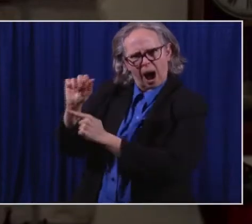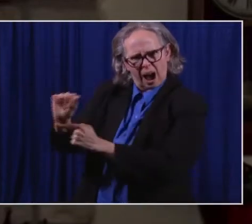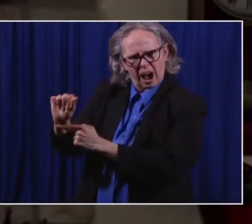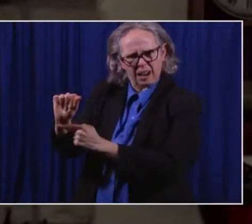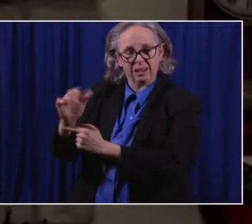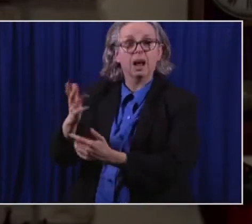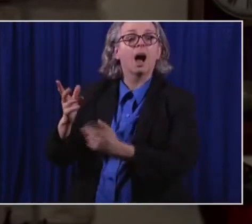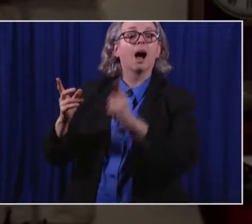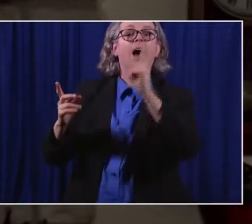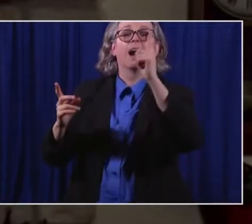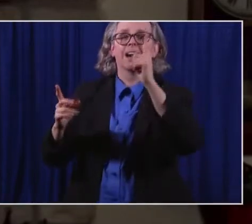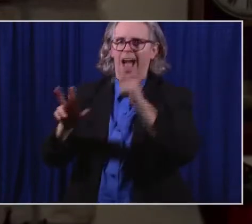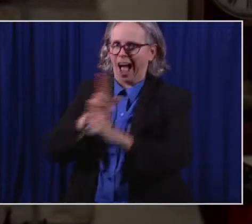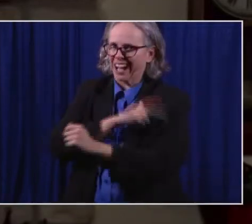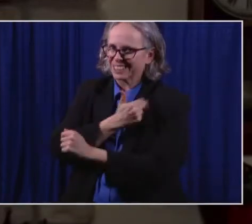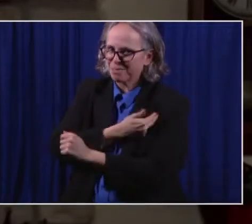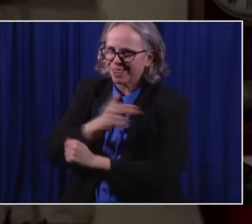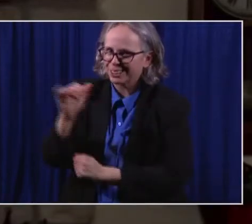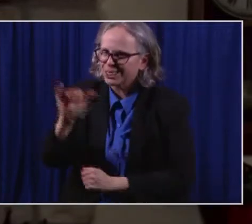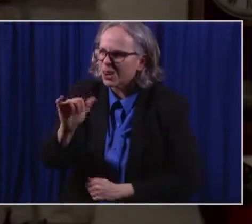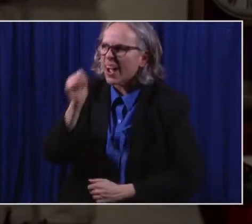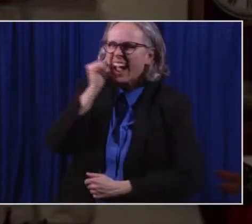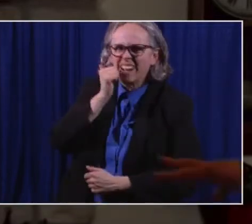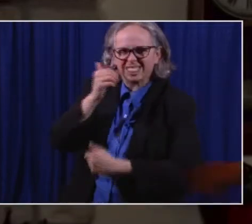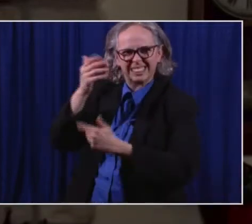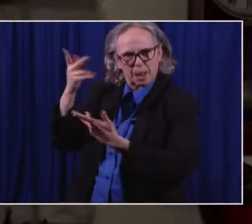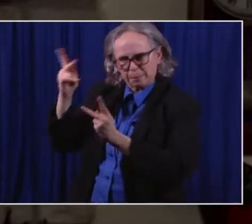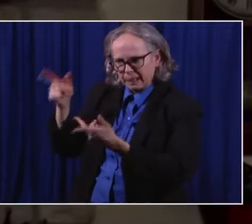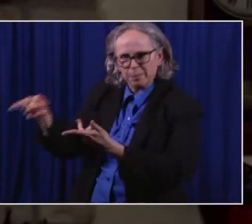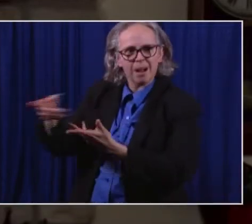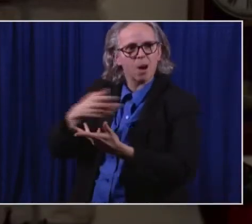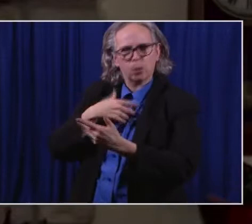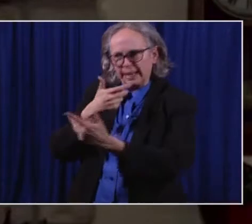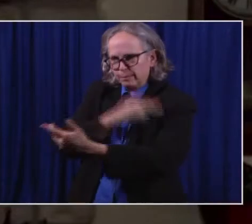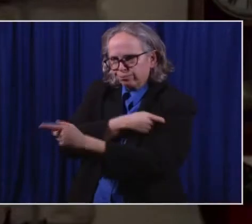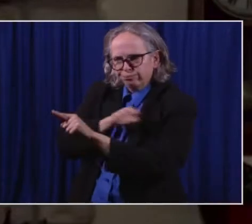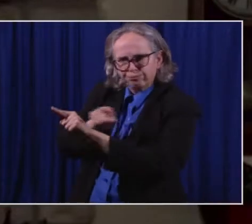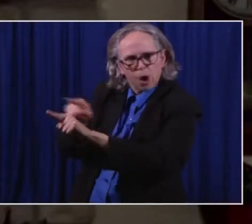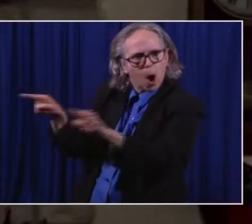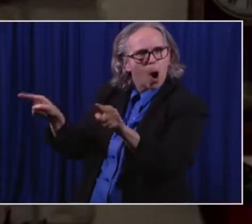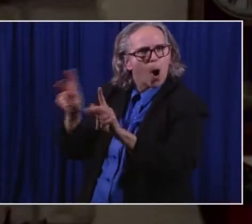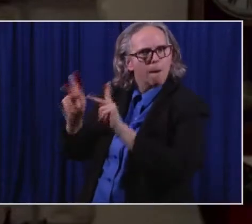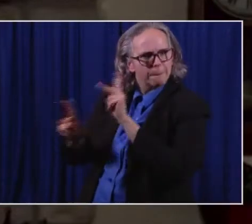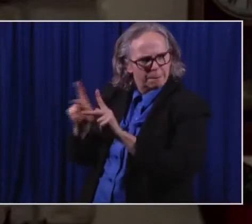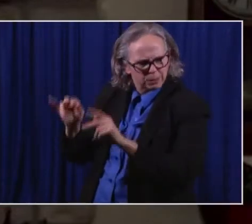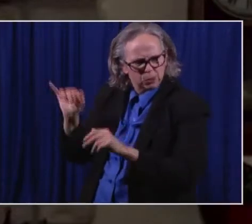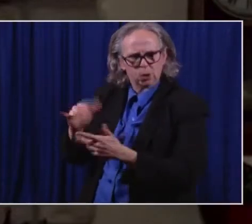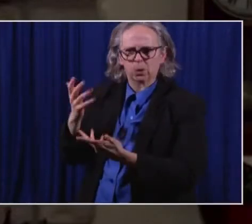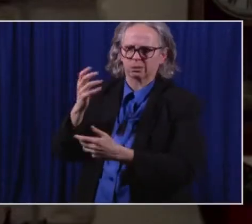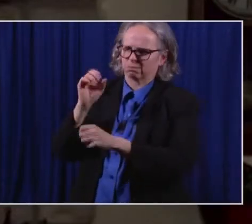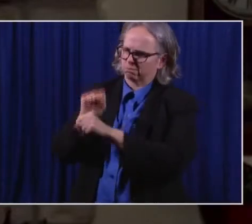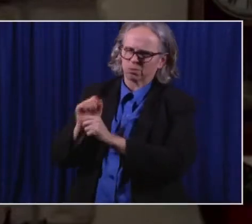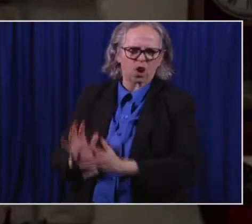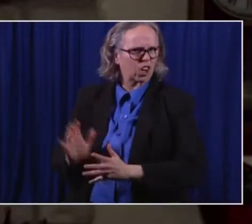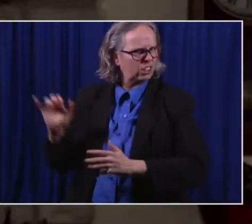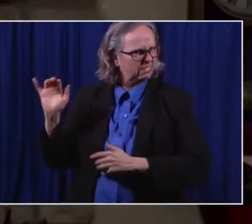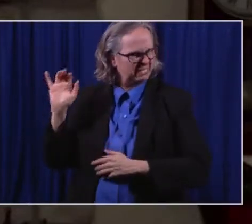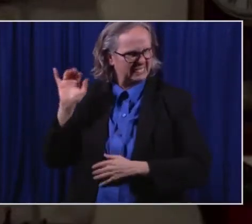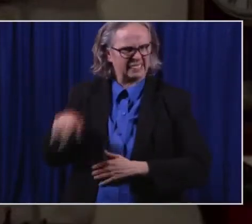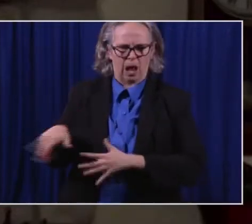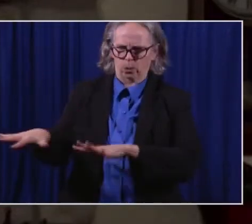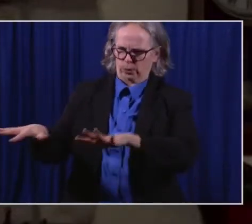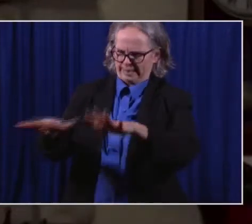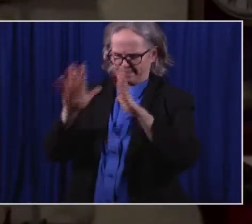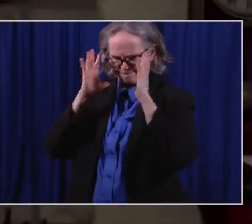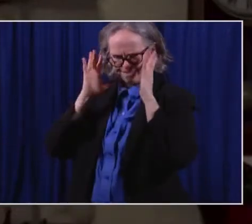more hospitals get the vaccine and they're vaccinating those people who work in that hospital and work for them, uh, who are on the,